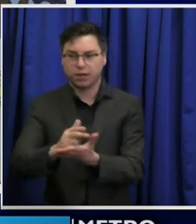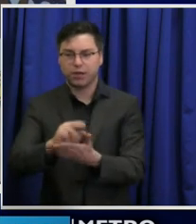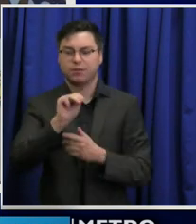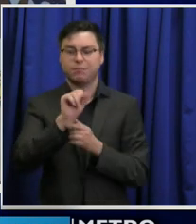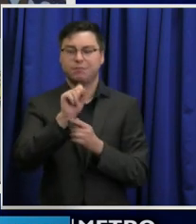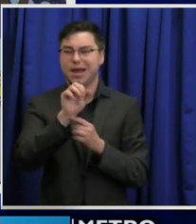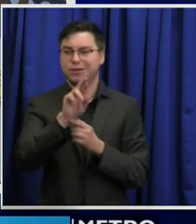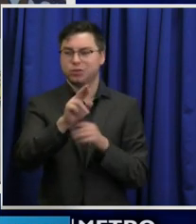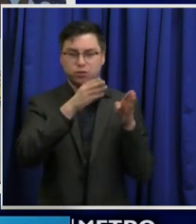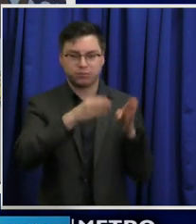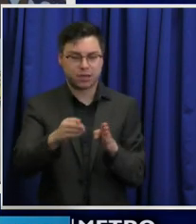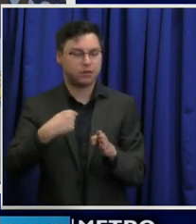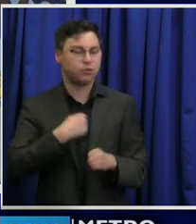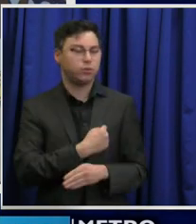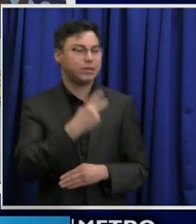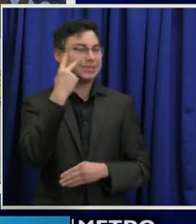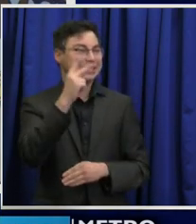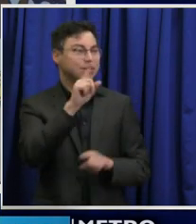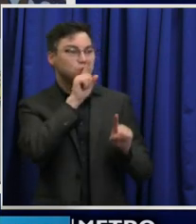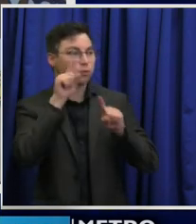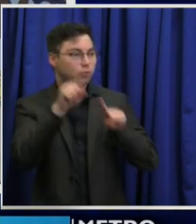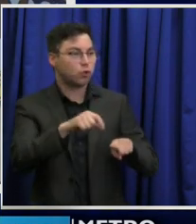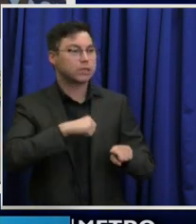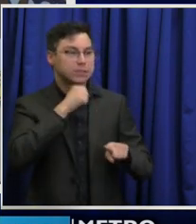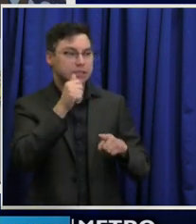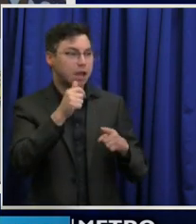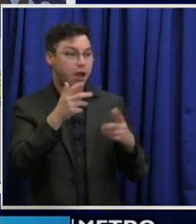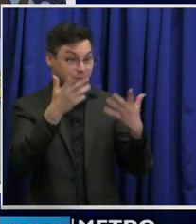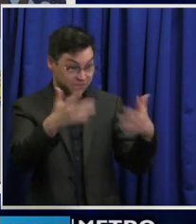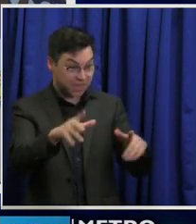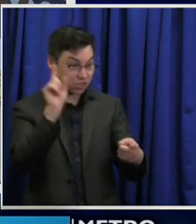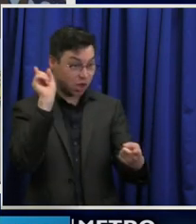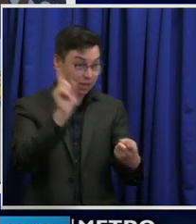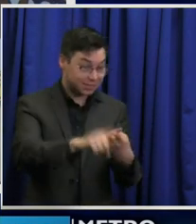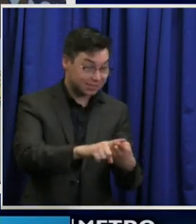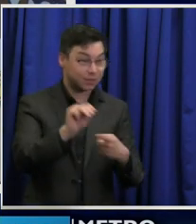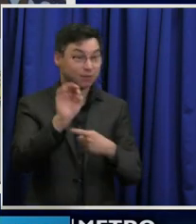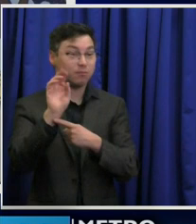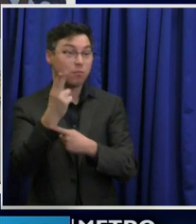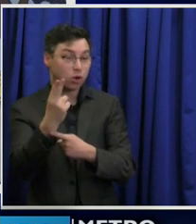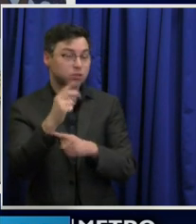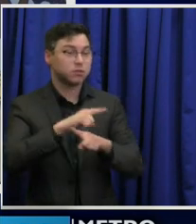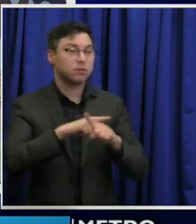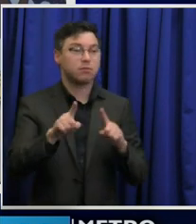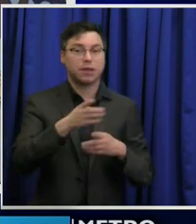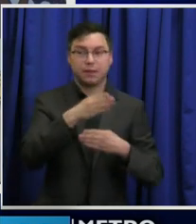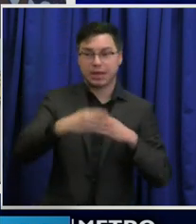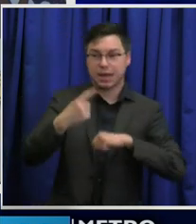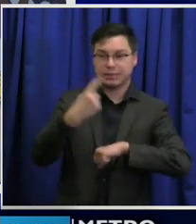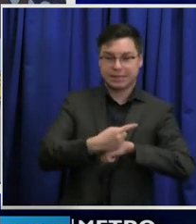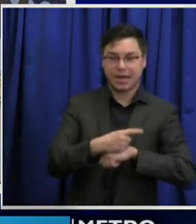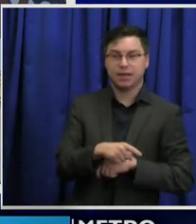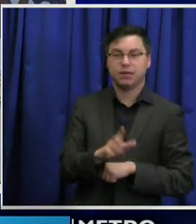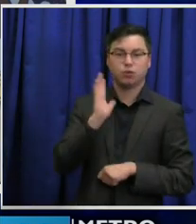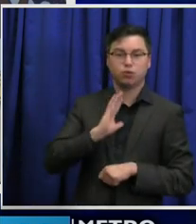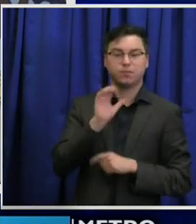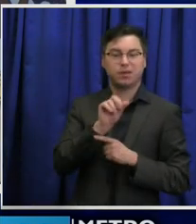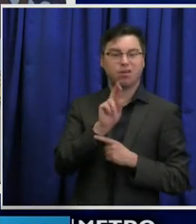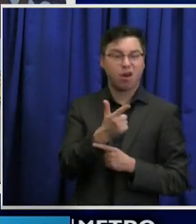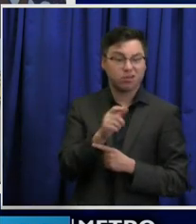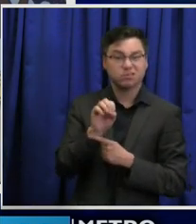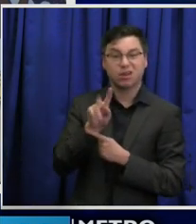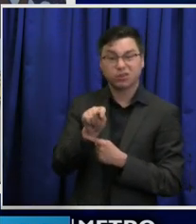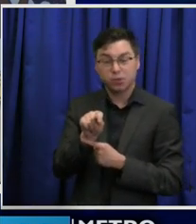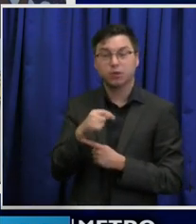reports that it won't be complete until March, even though the end date was initially planned for August or October. Several council members